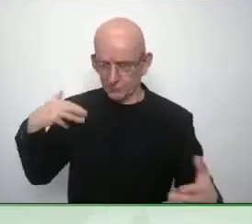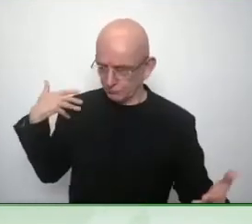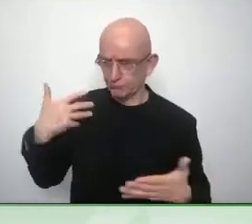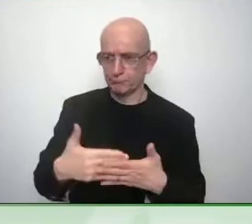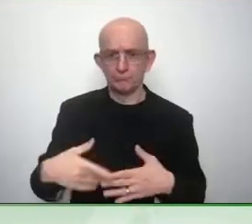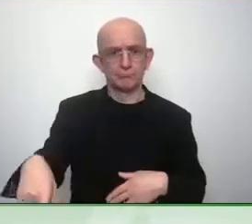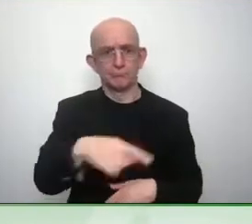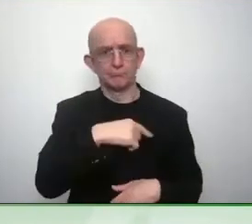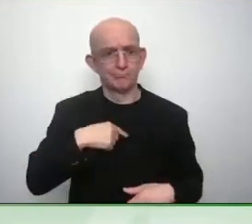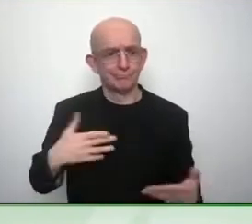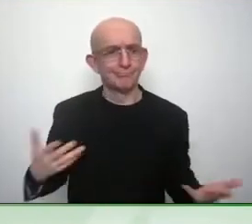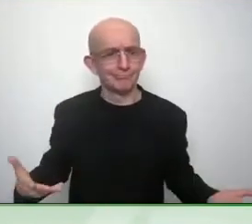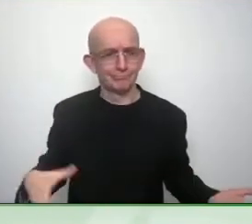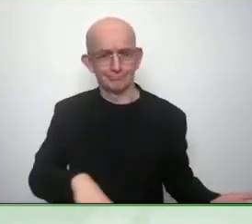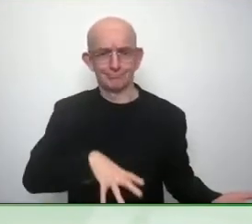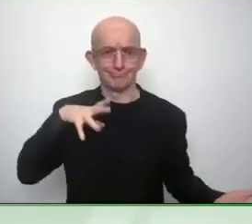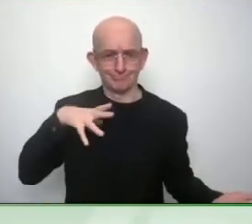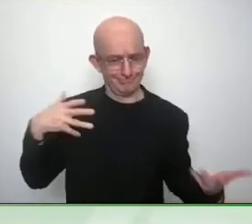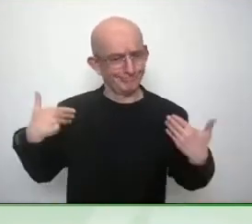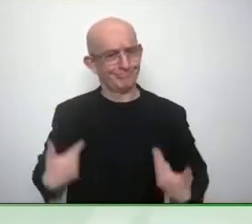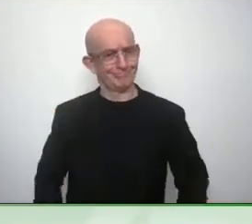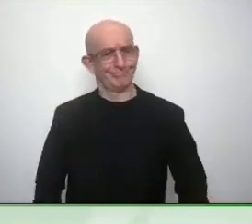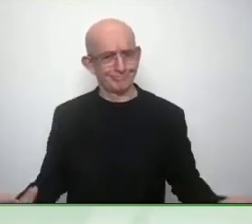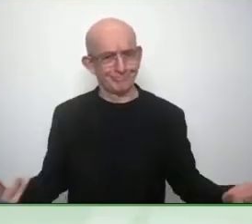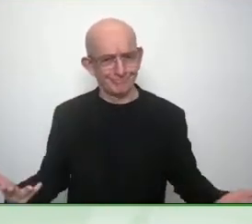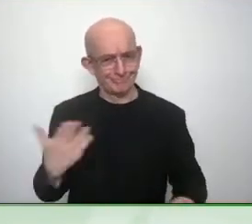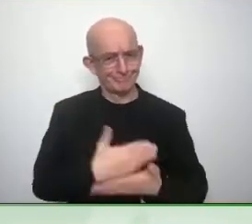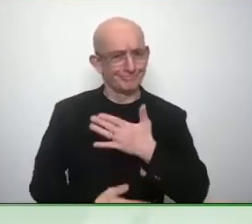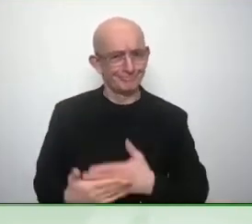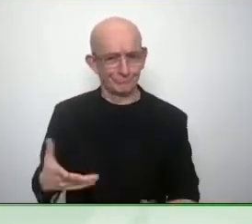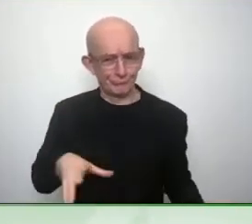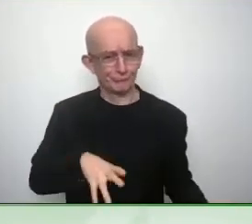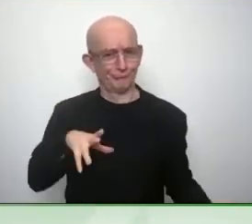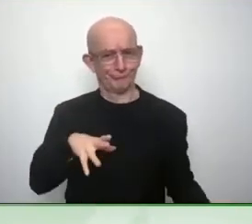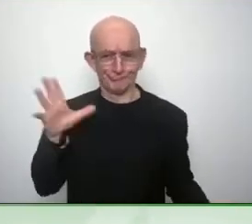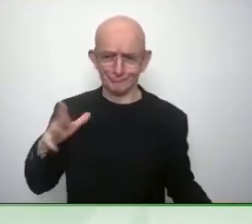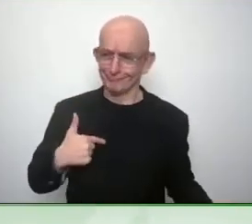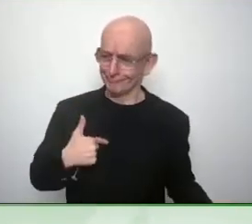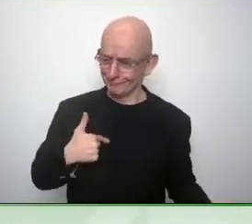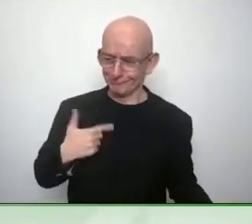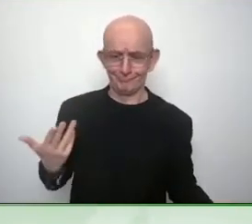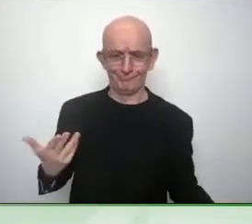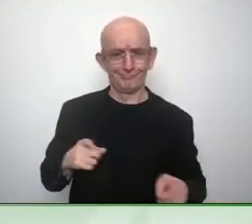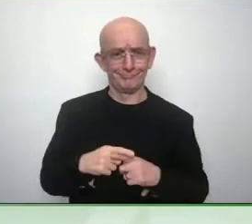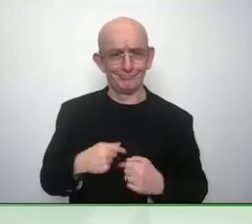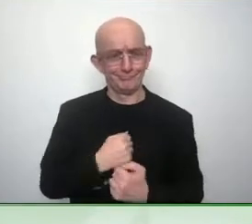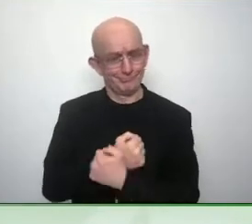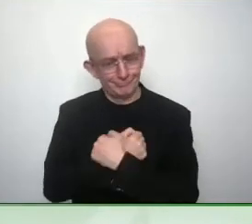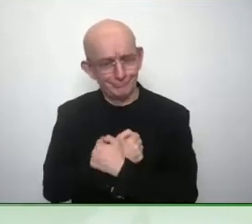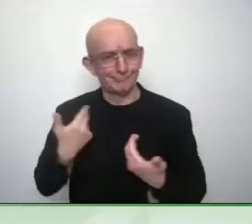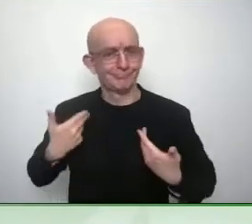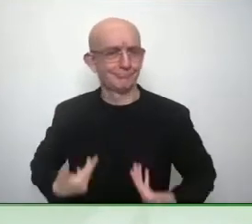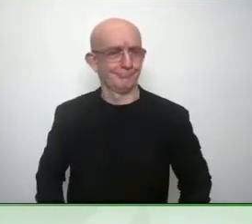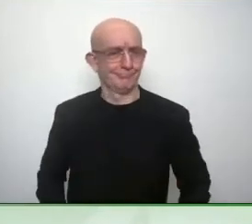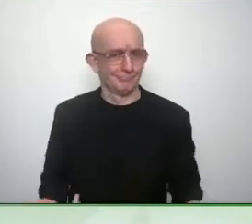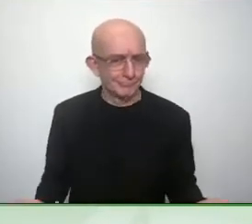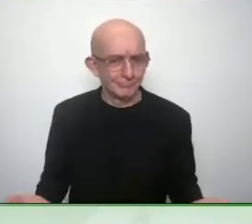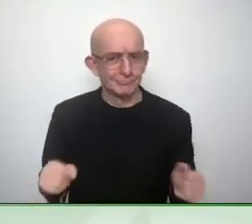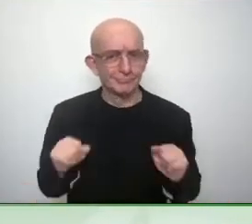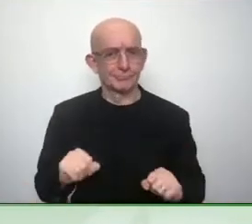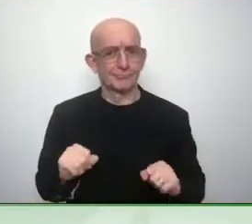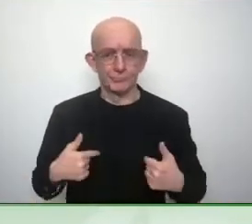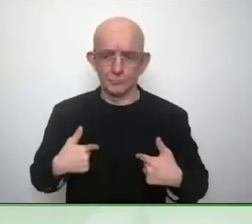years old now and she was born with Down syndrome and I remember being nervous when she was going to school I thought she would get picked on and bullied